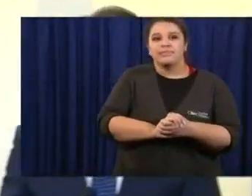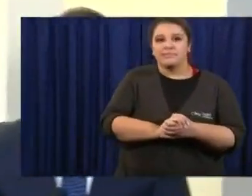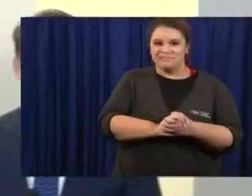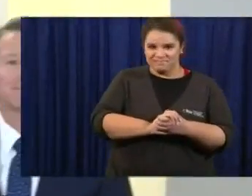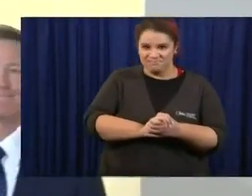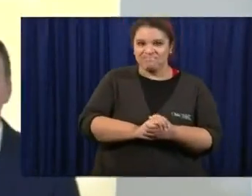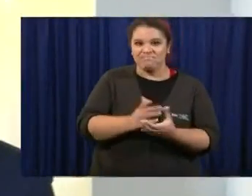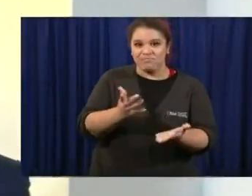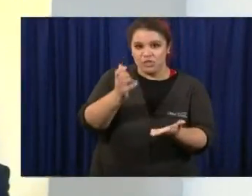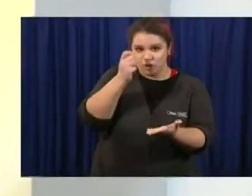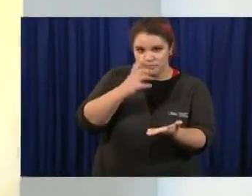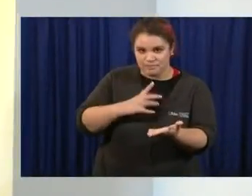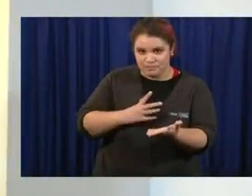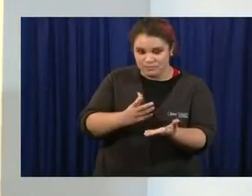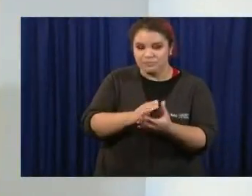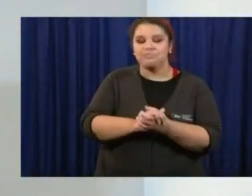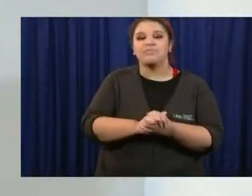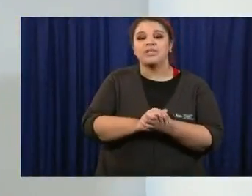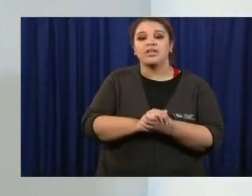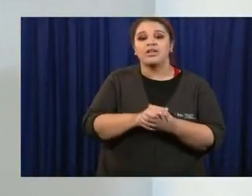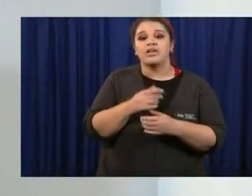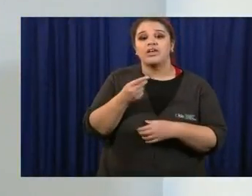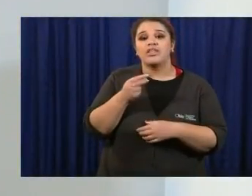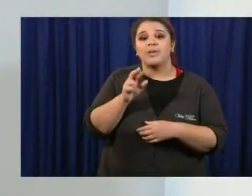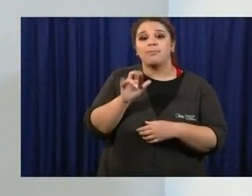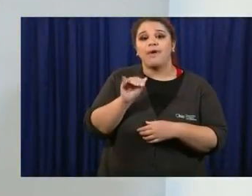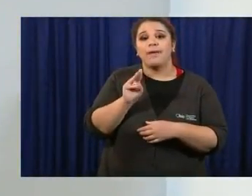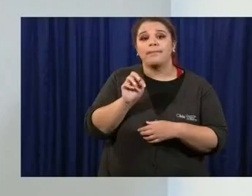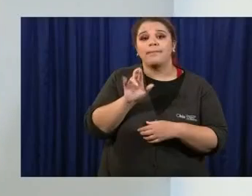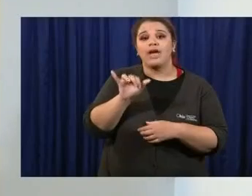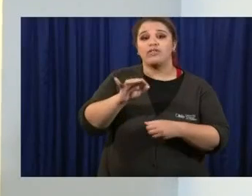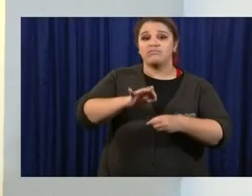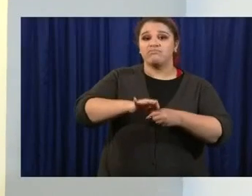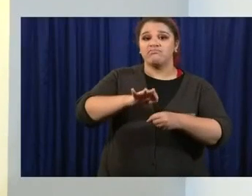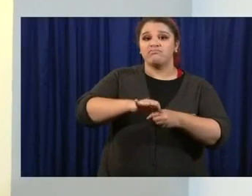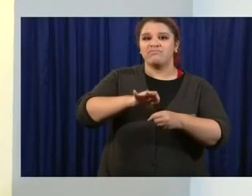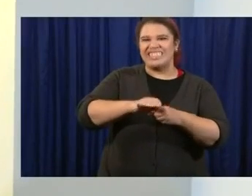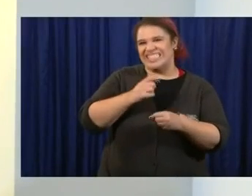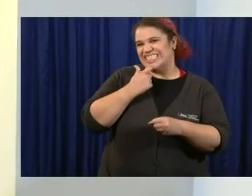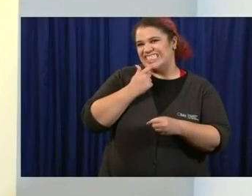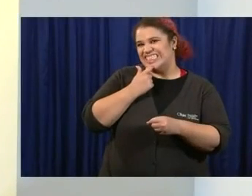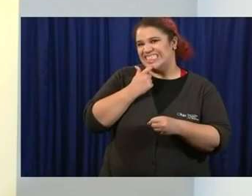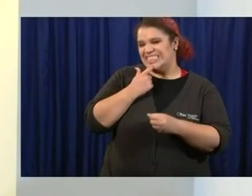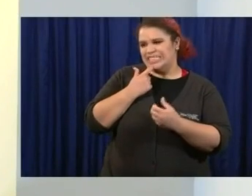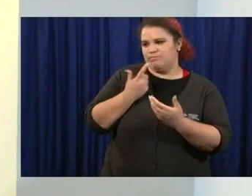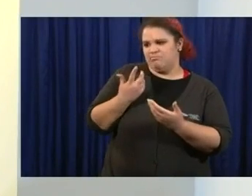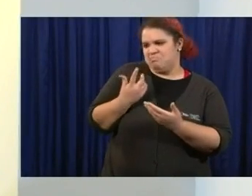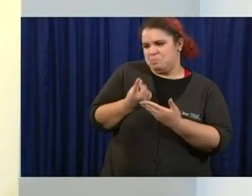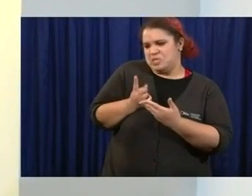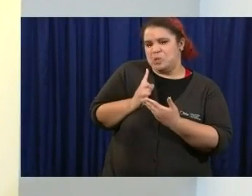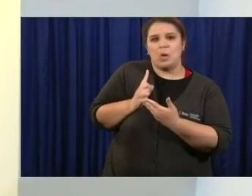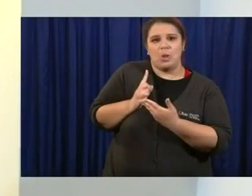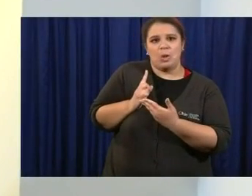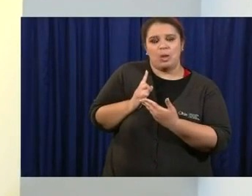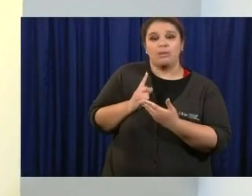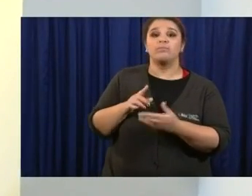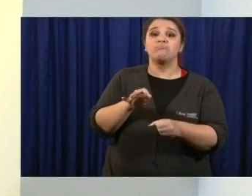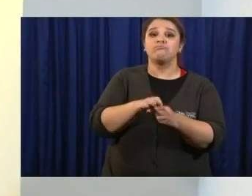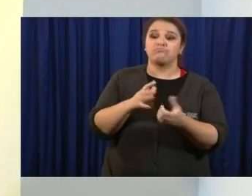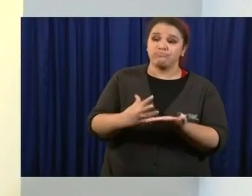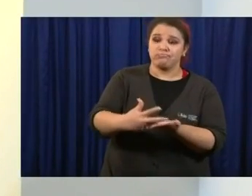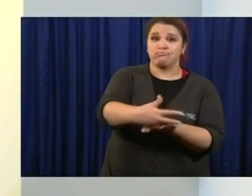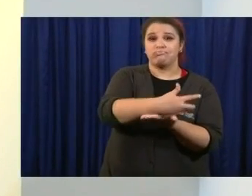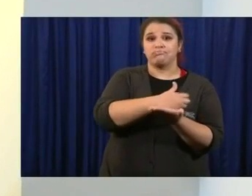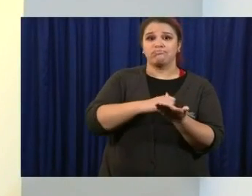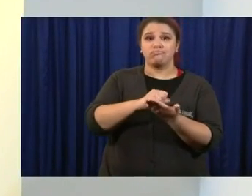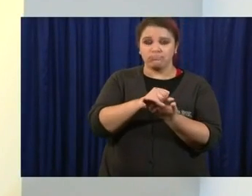Sir, the primaries were less than a week ago. In the return ballots, I don't know if they were positive. Is